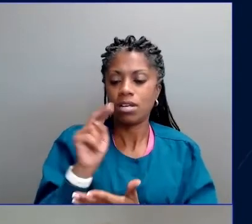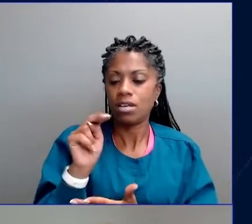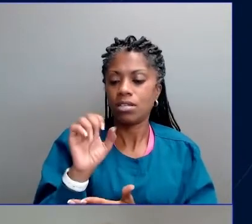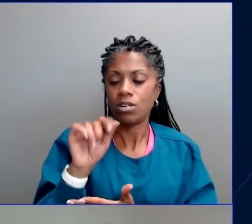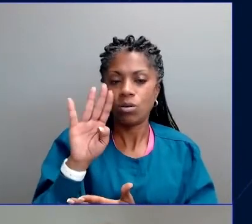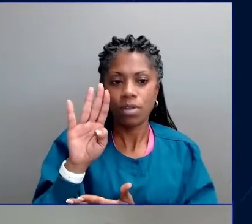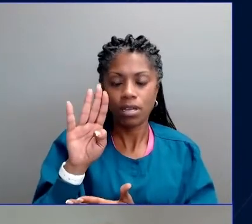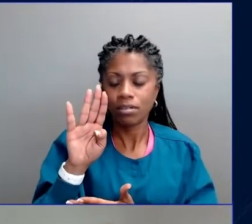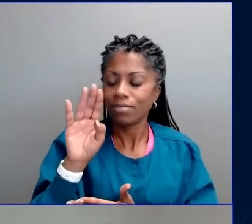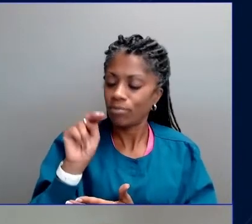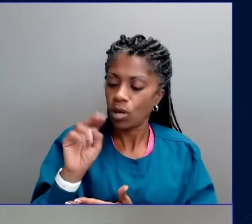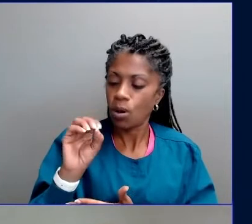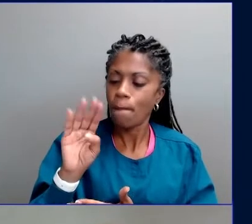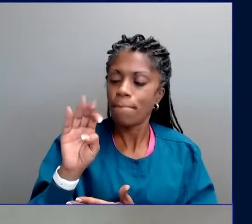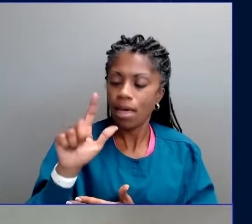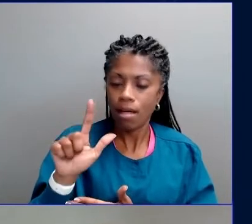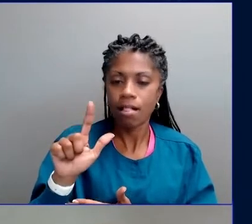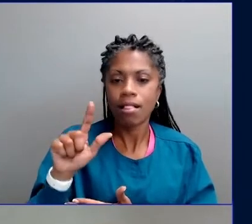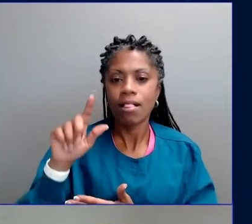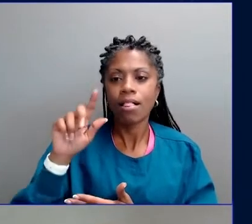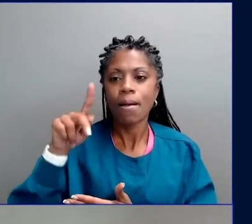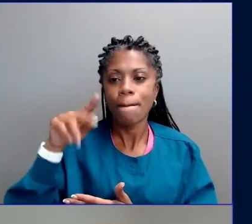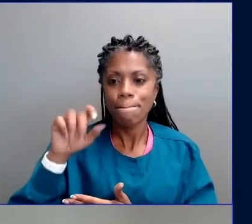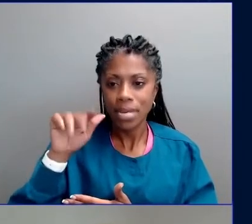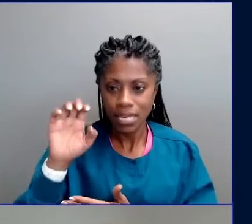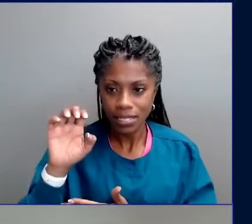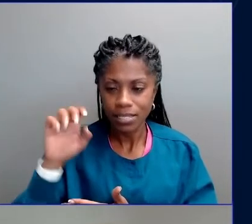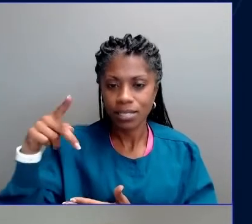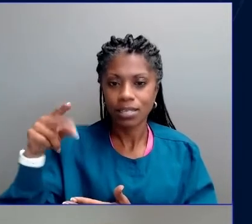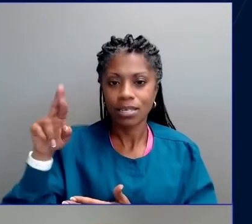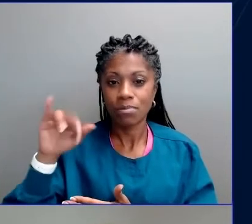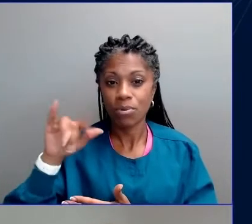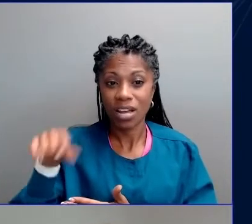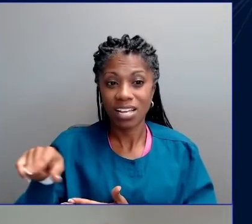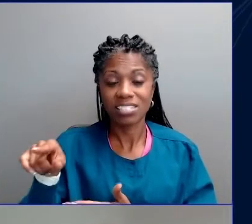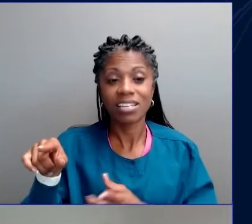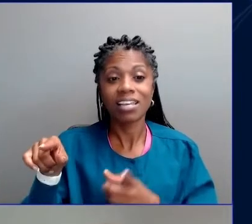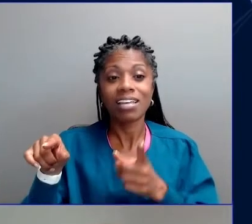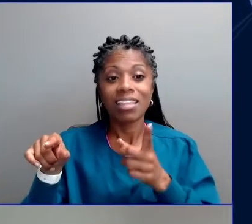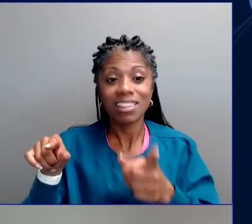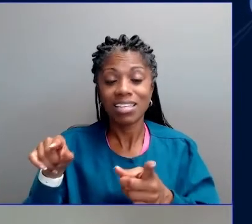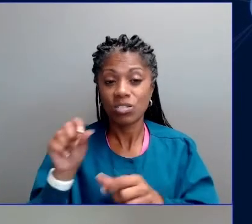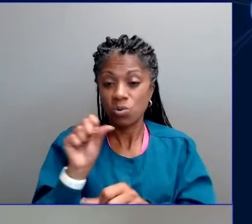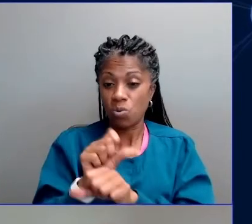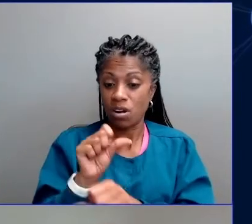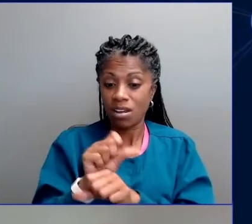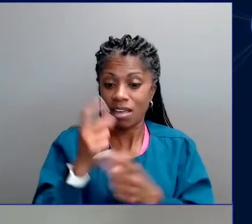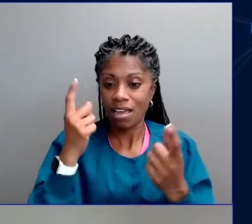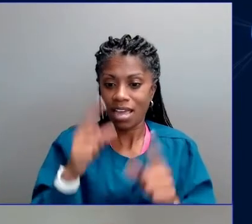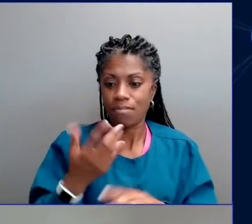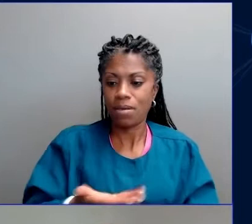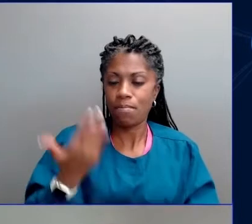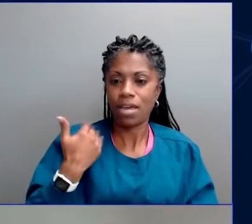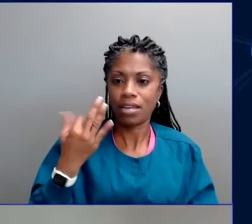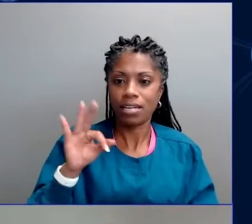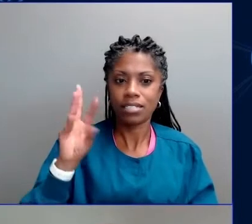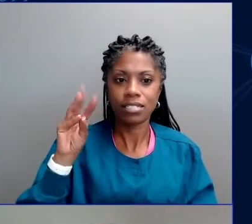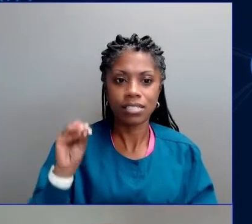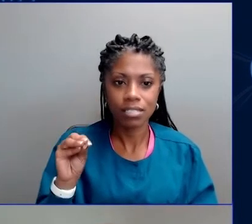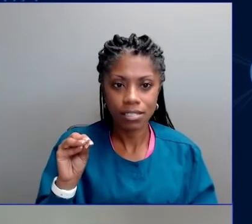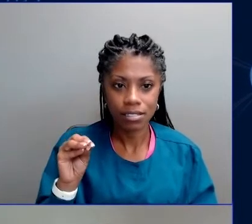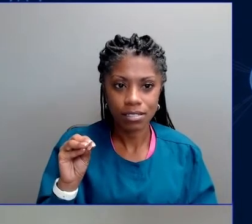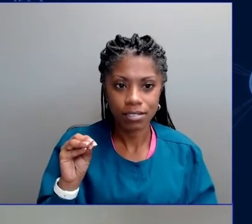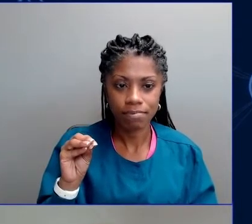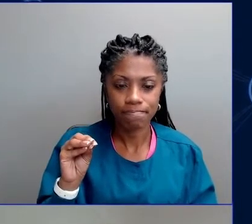was done in the 1950s and 1960s. It informed the formal warning that scientists delivered to a U.S.